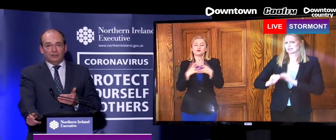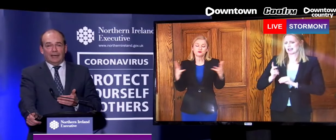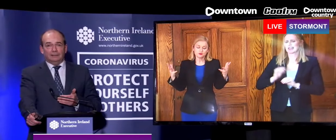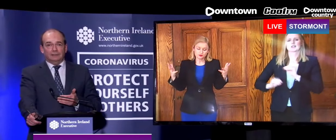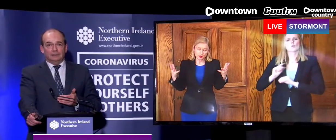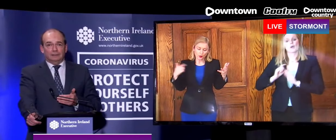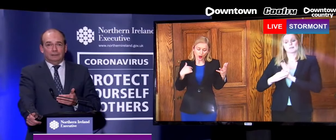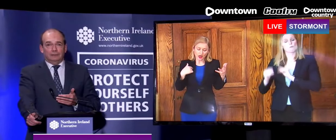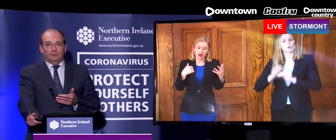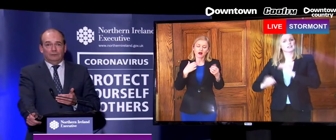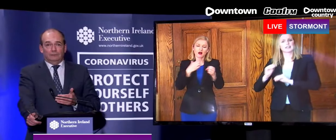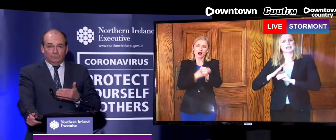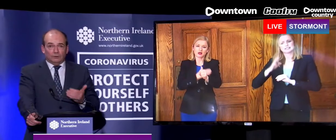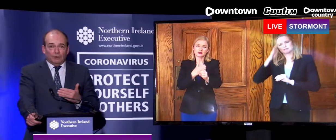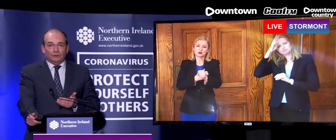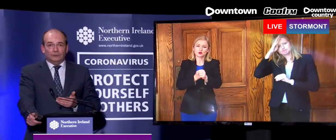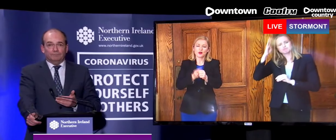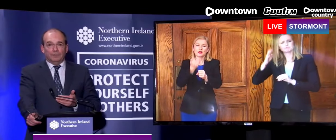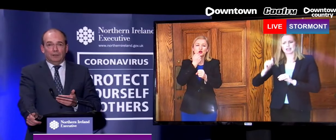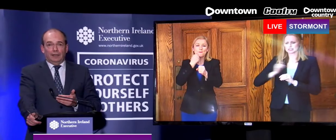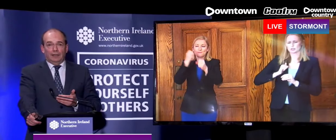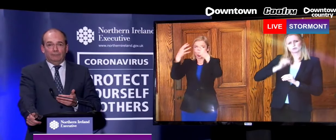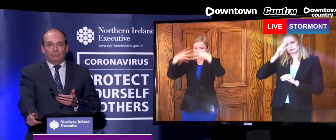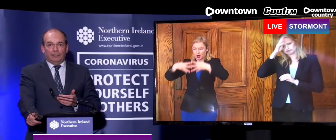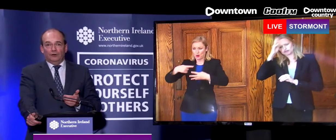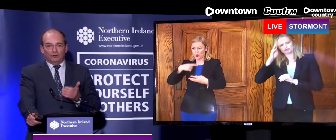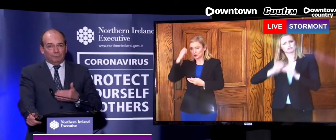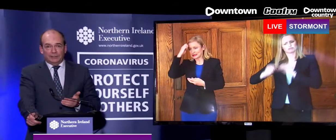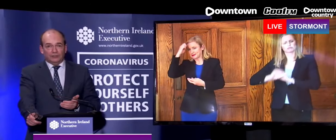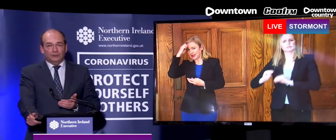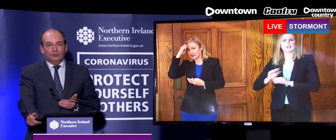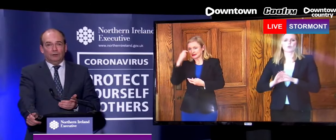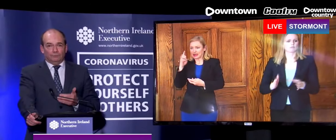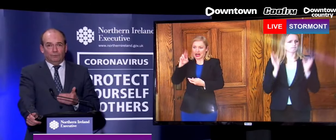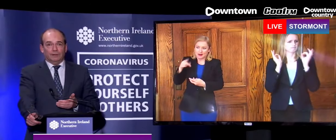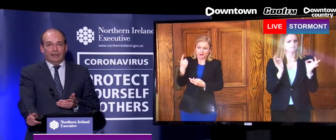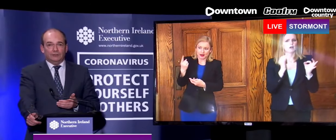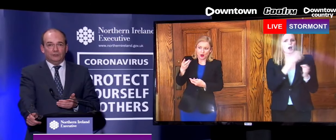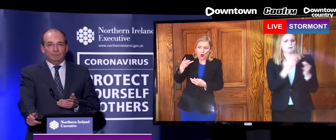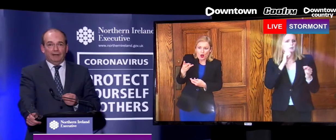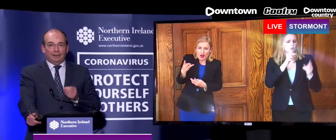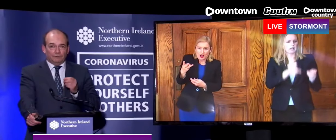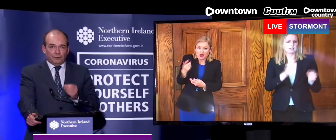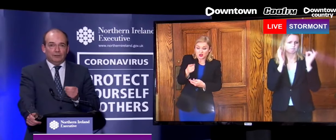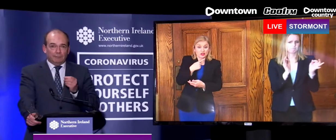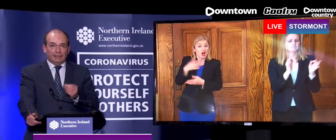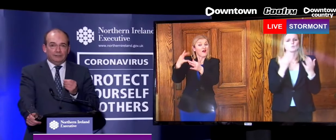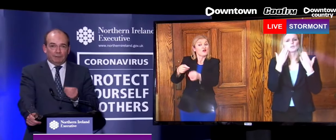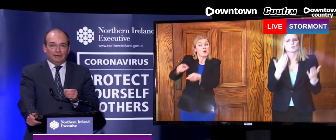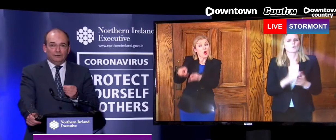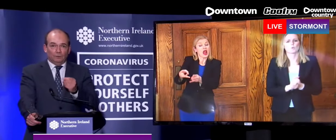modelling is just that. Those are models. They are not predictions or forecasts, and they are